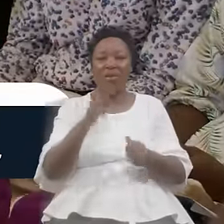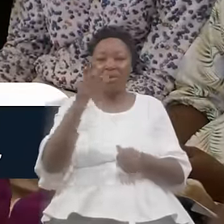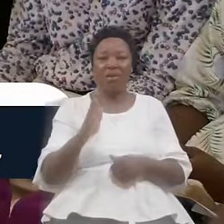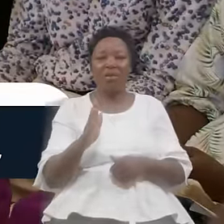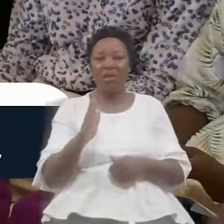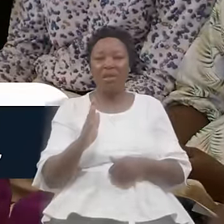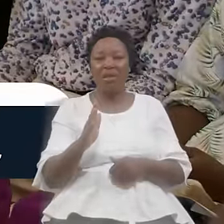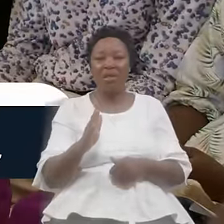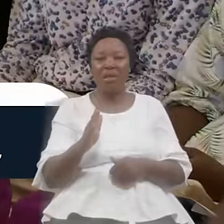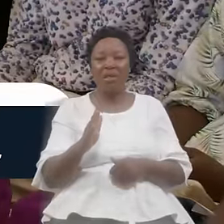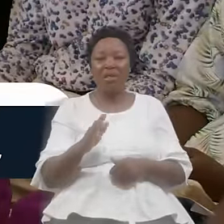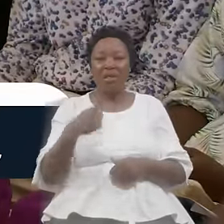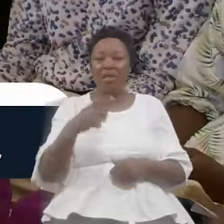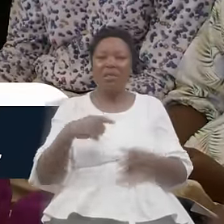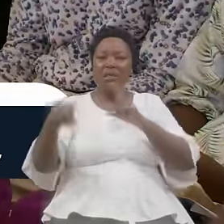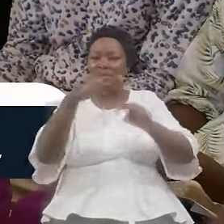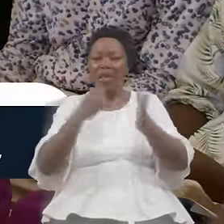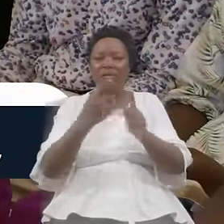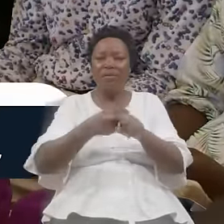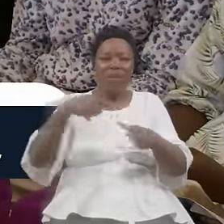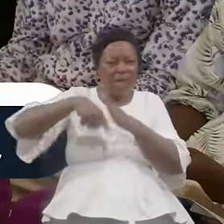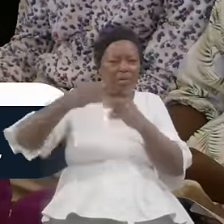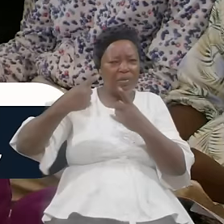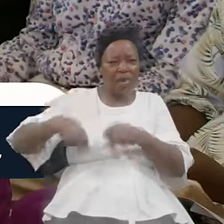Say That From The Death Of Your Heart